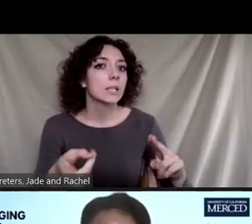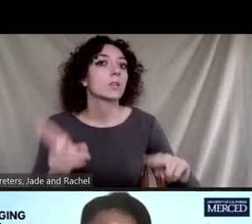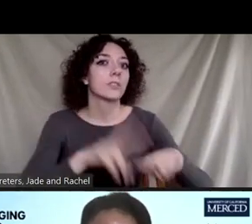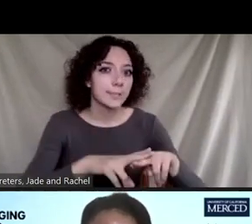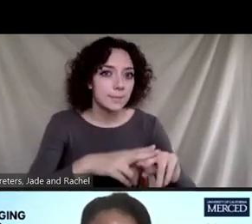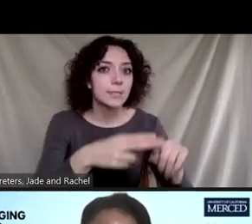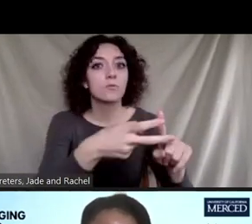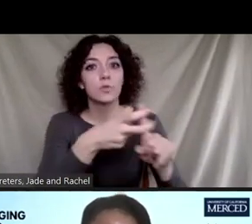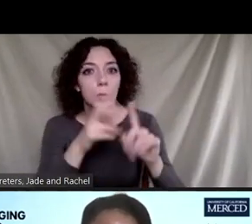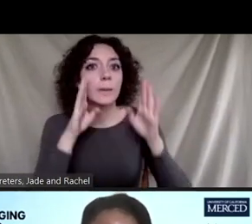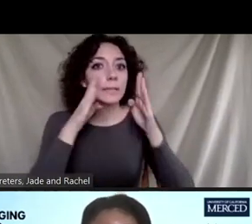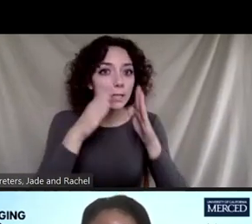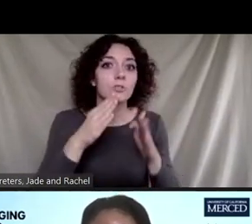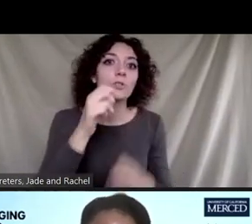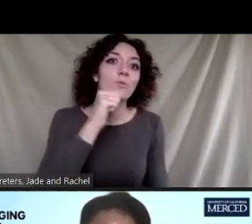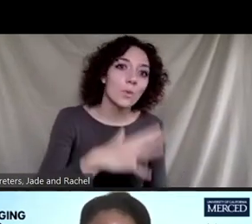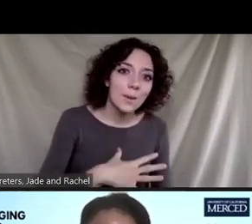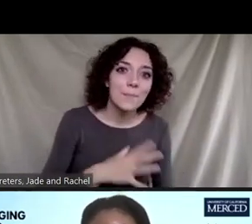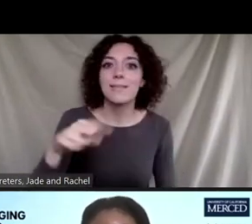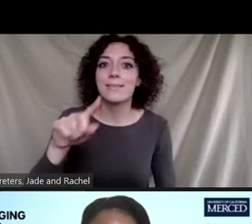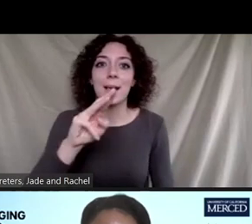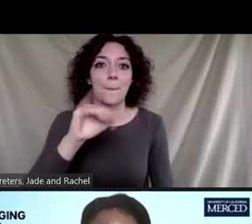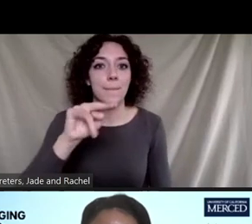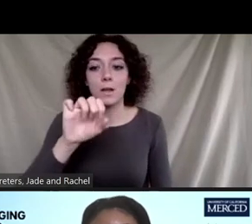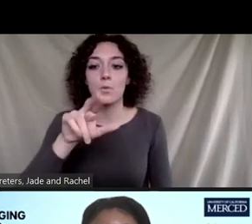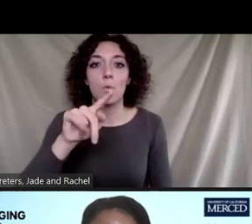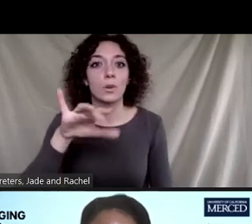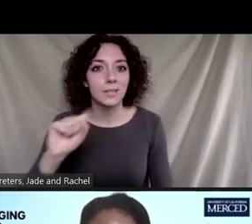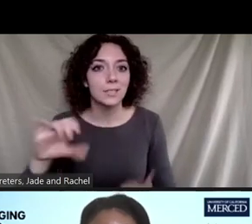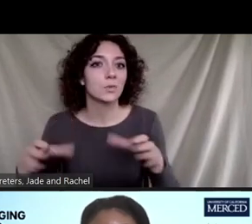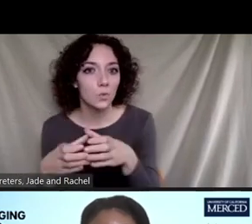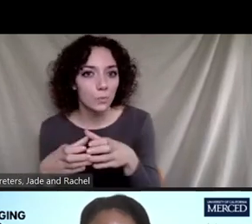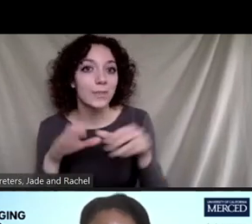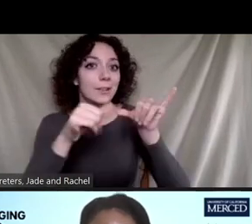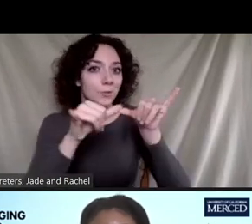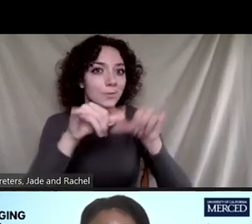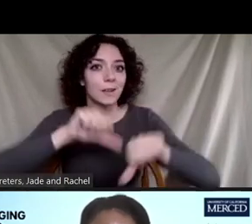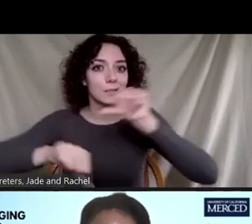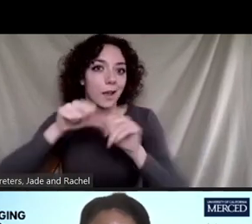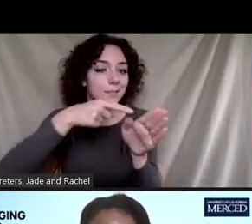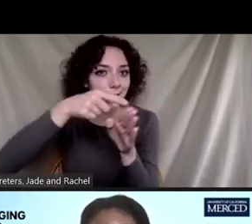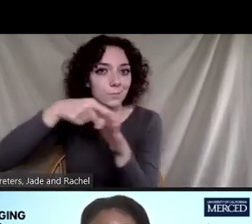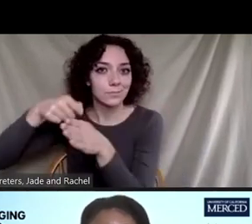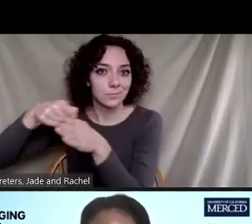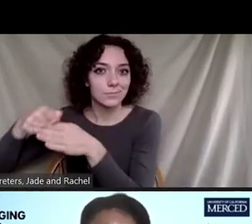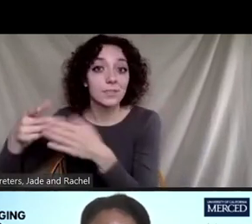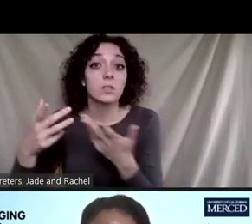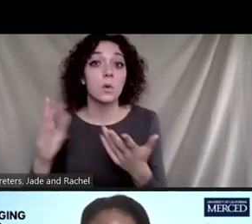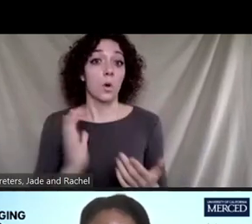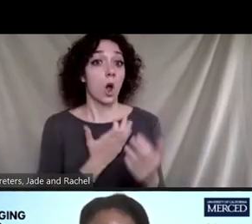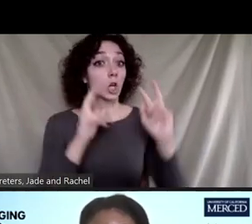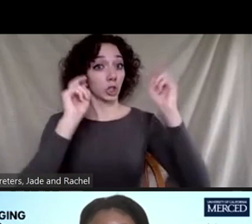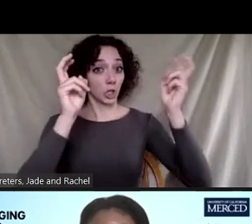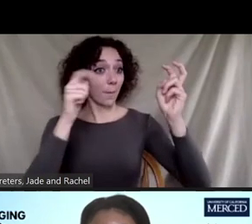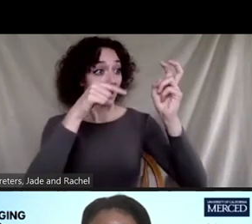of women and under-rep minorities in engineering and science disciplines. So our very topic and making